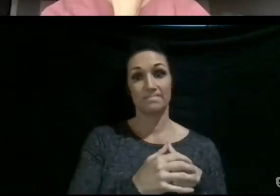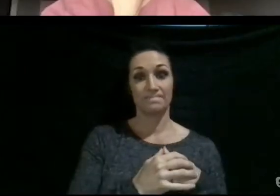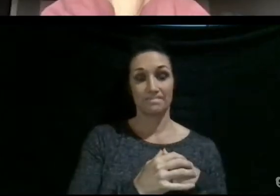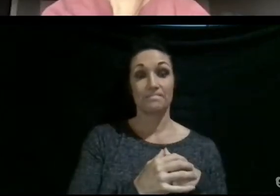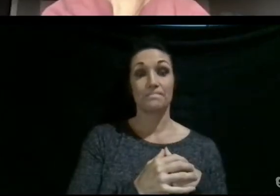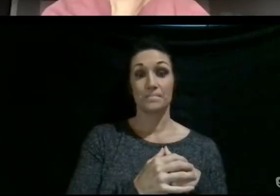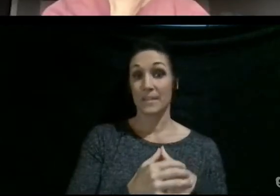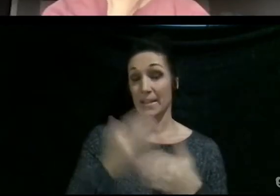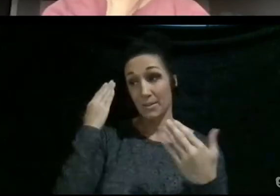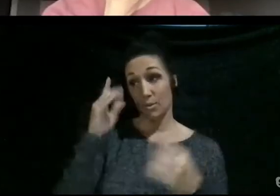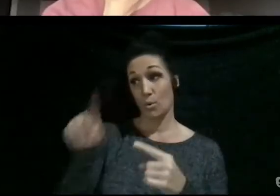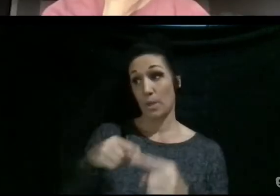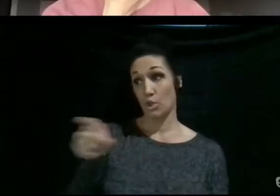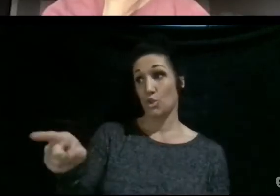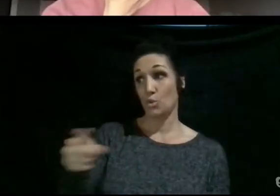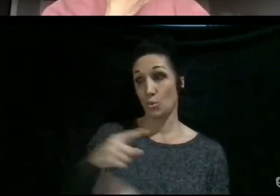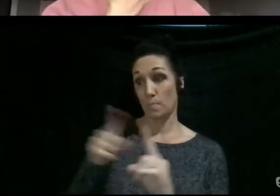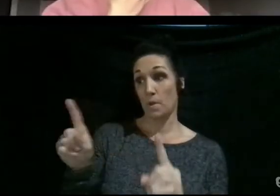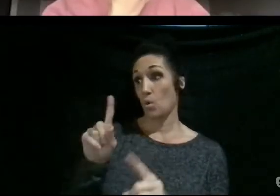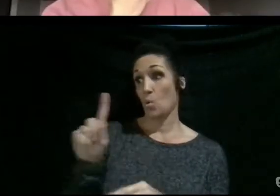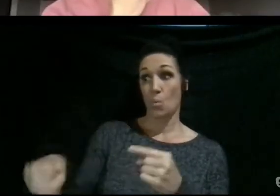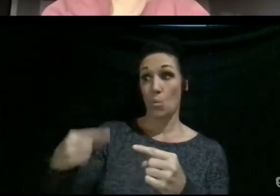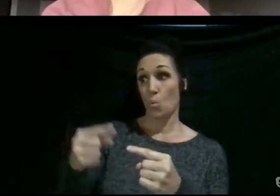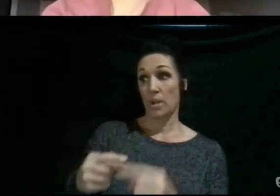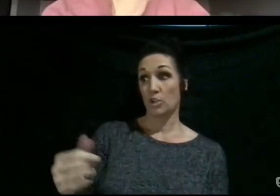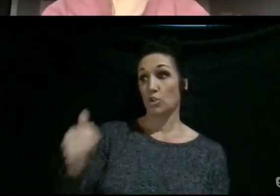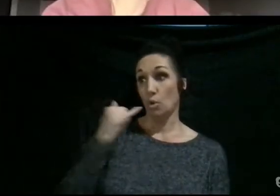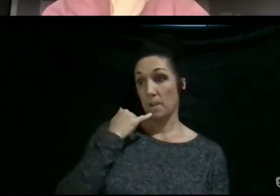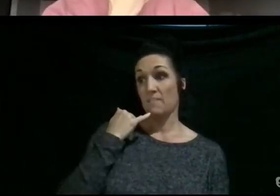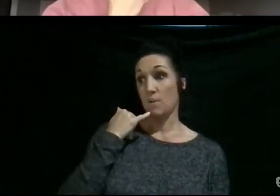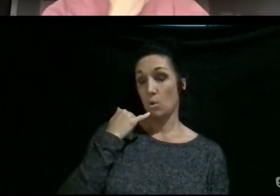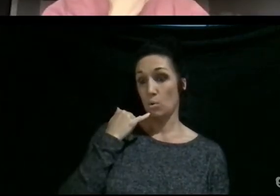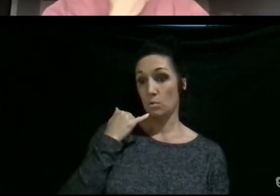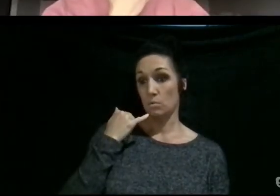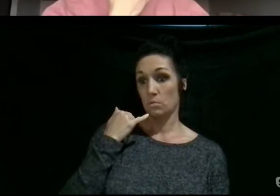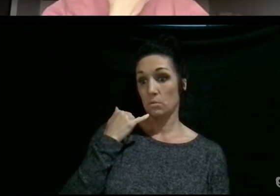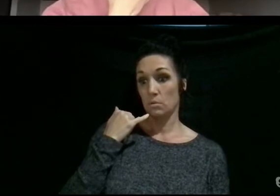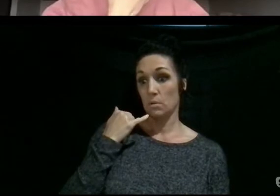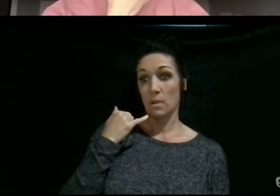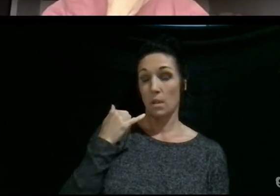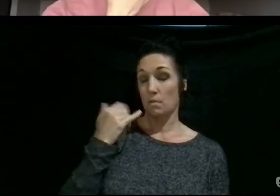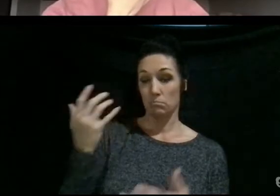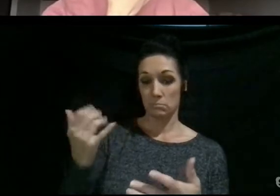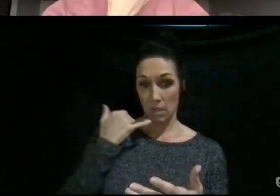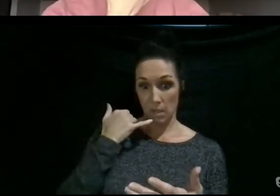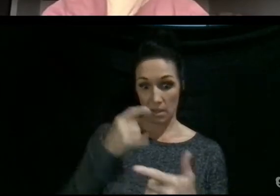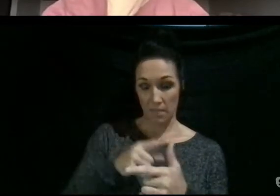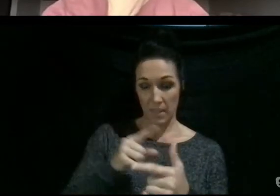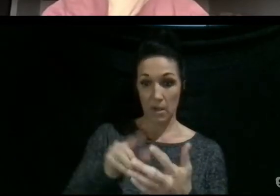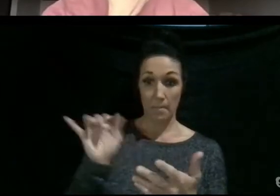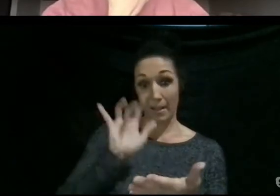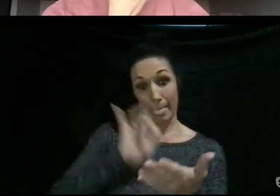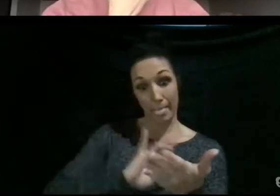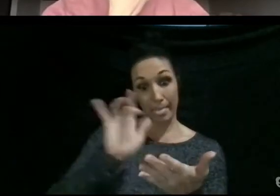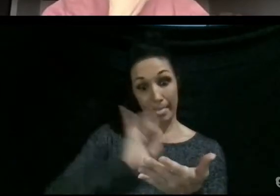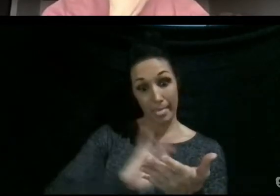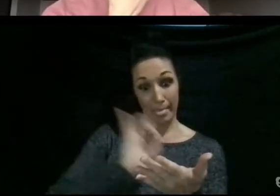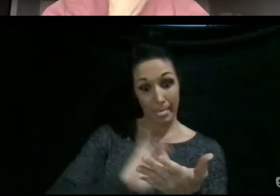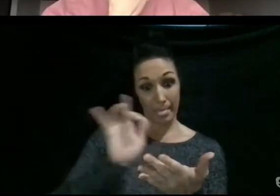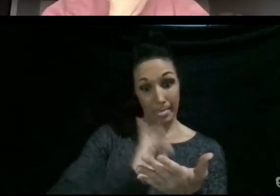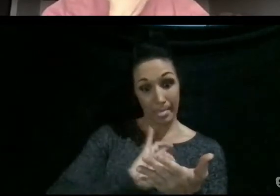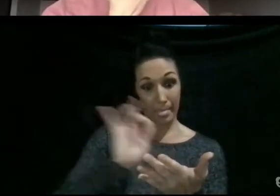Yeah. I don't know about you guys, but once I turn my phone on, I somehow lose like two or three hours and I'm like, what